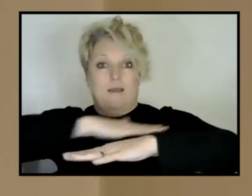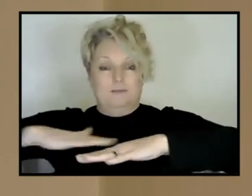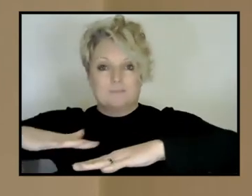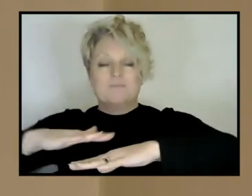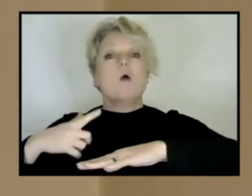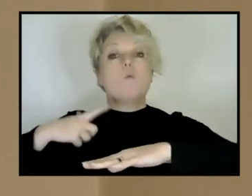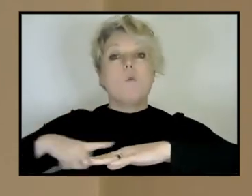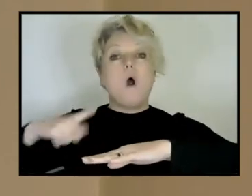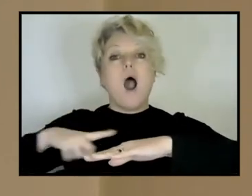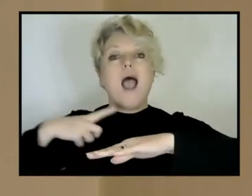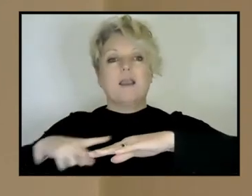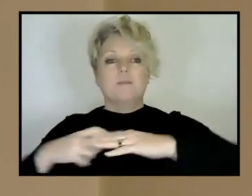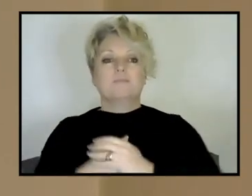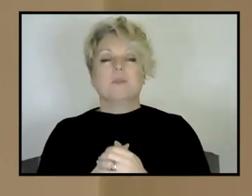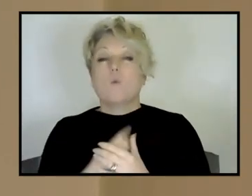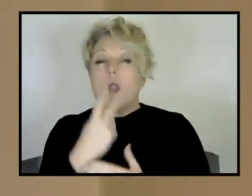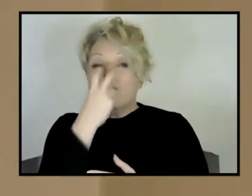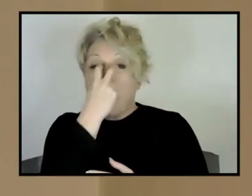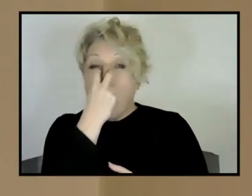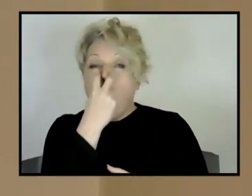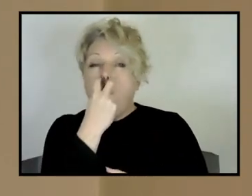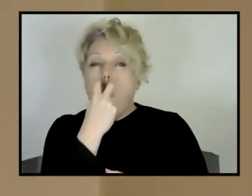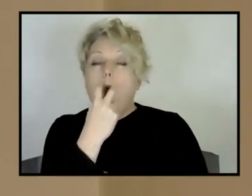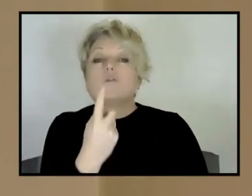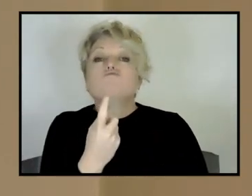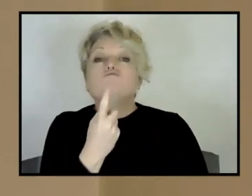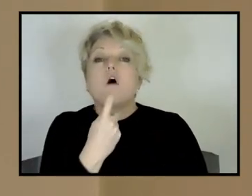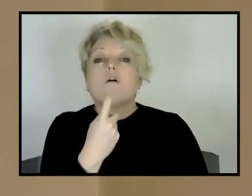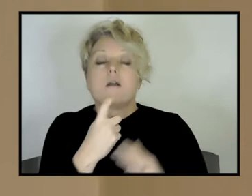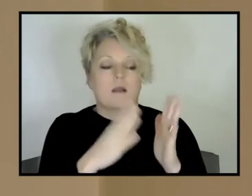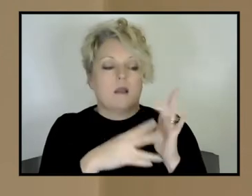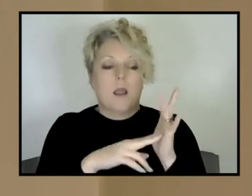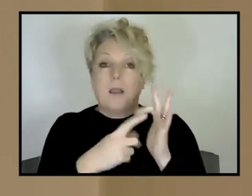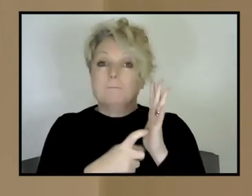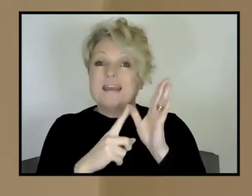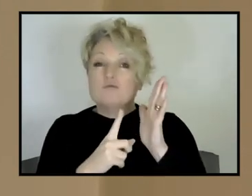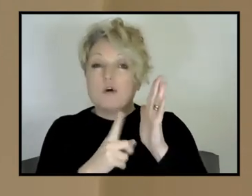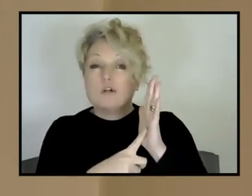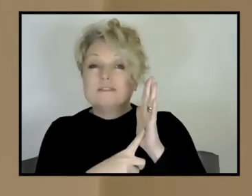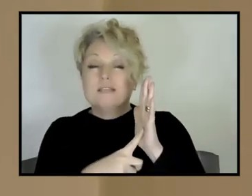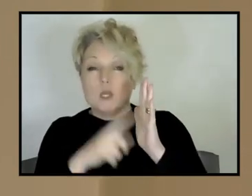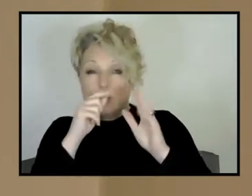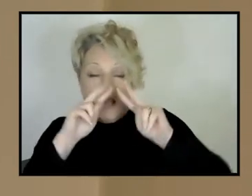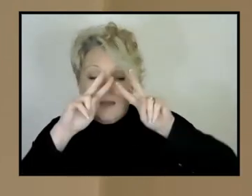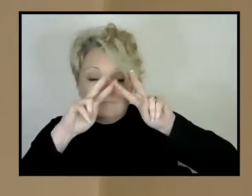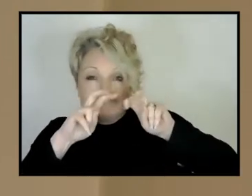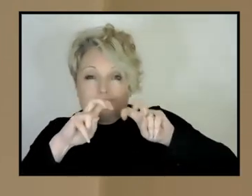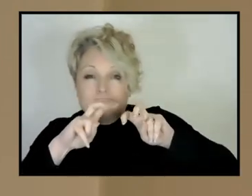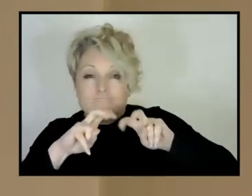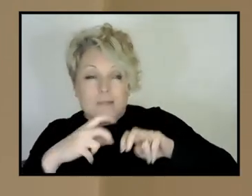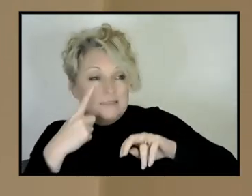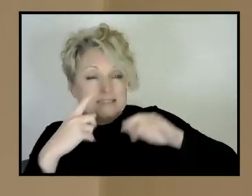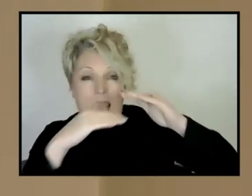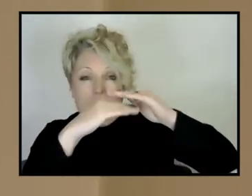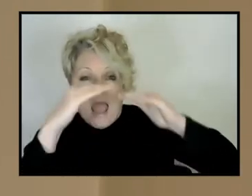we have rocks from some of the oldest rocks and minerals in the world, right the way through to obviously rocks and material sediments that are being laid down right now.